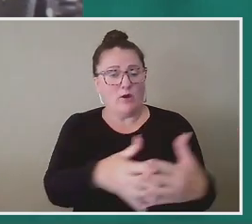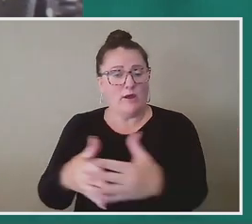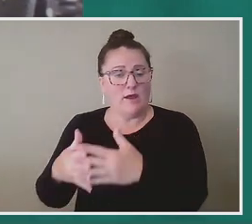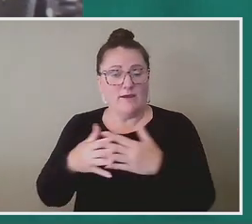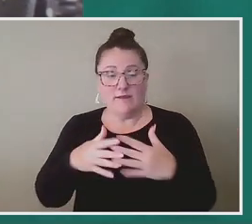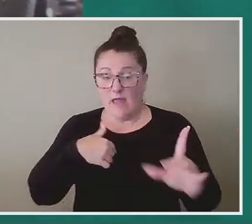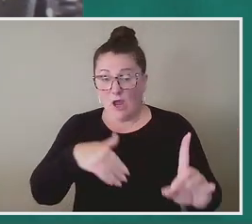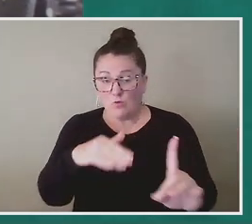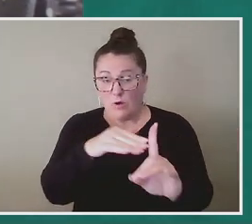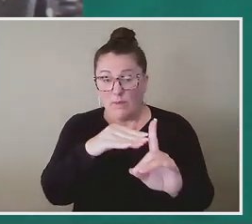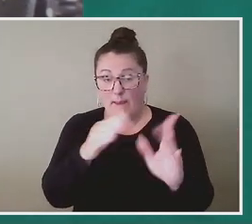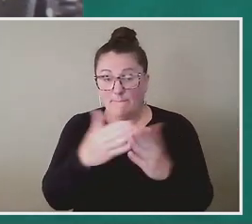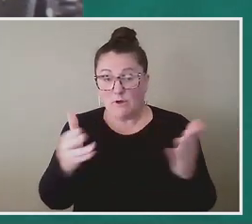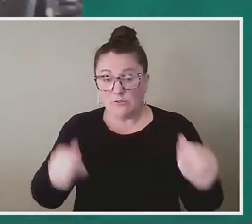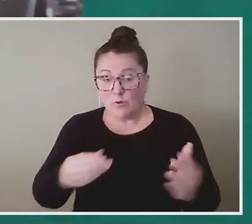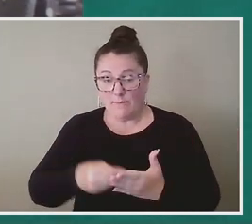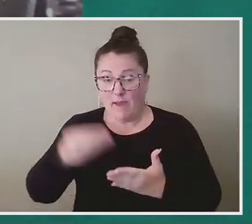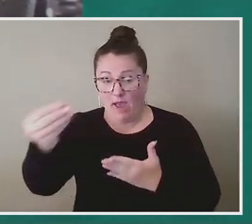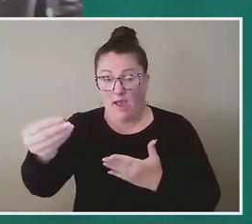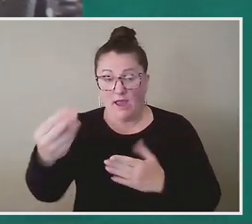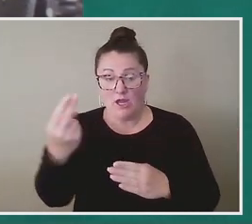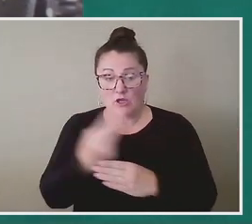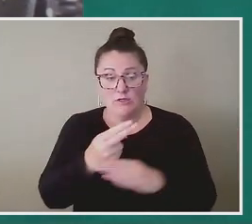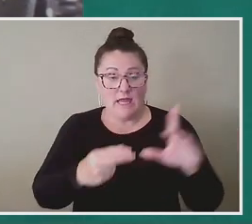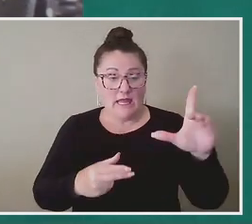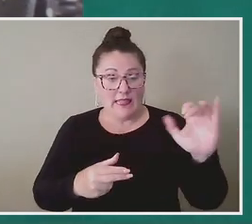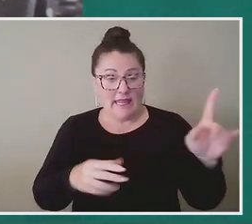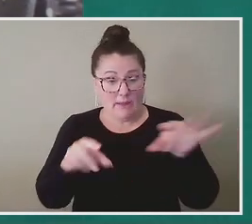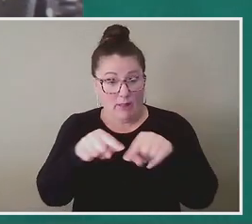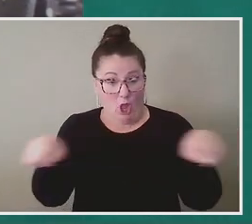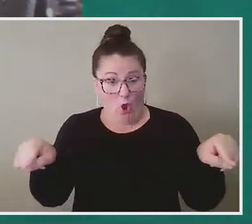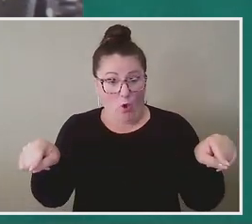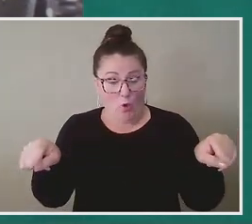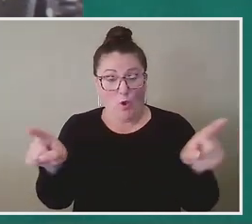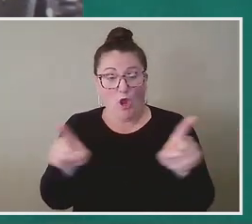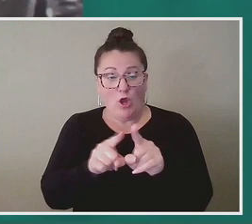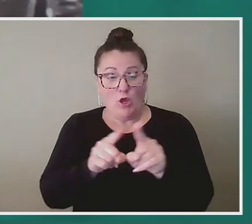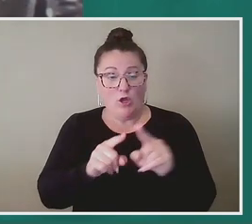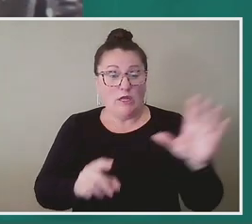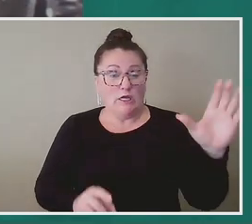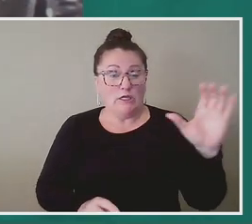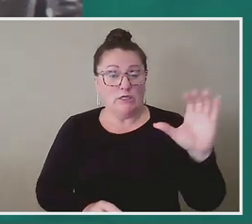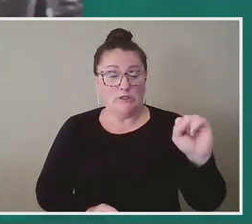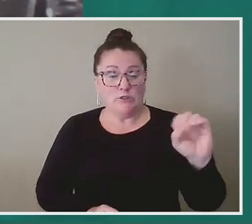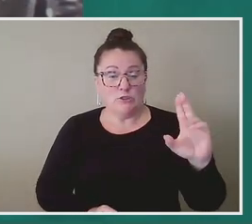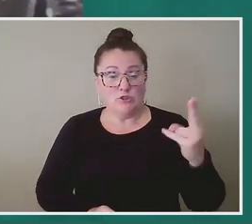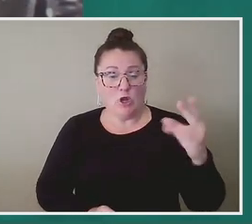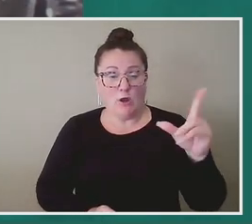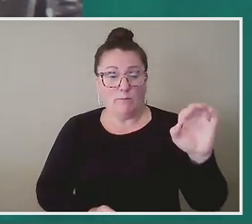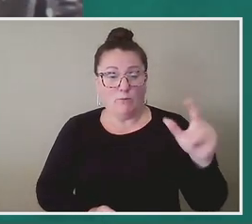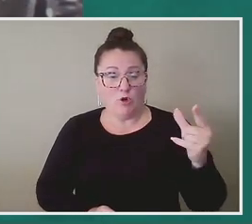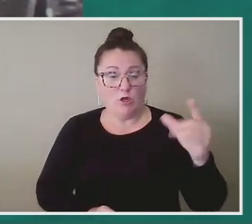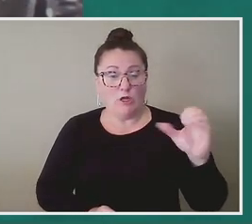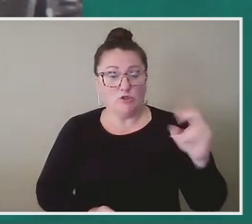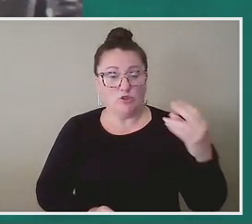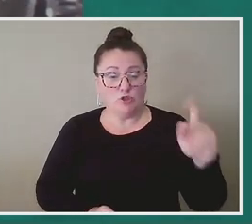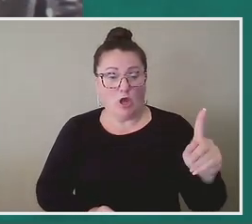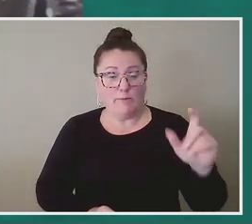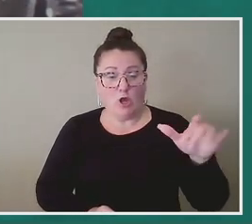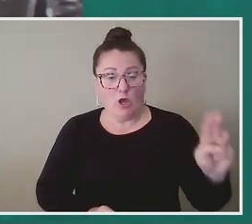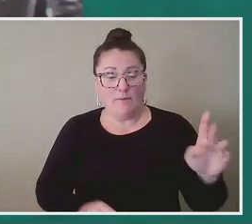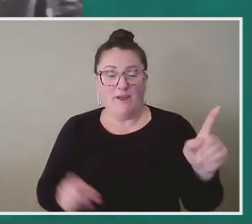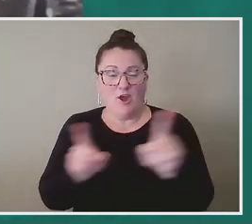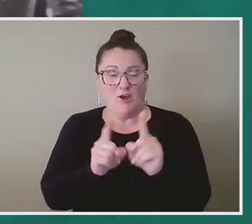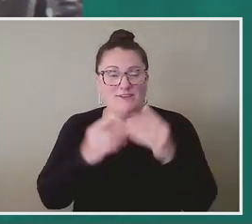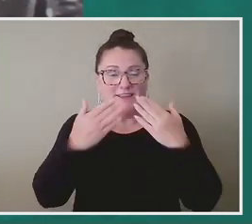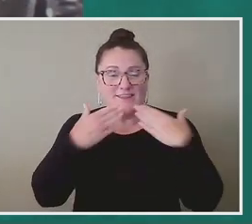books can be purchased using the link below or by going to schaumburgshop.com. I want to also thank our ASL